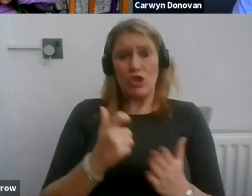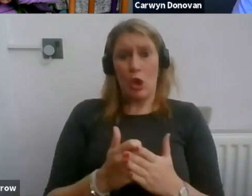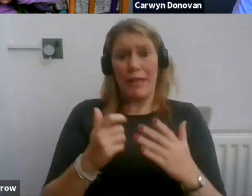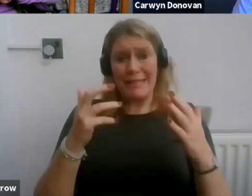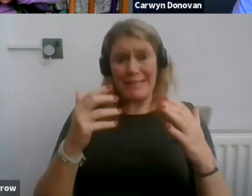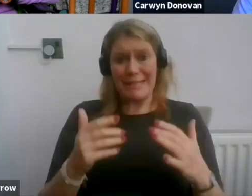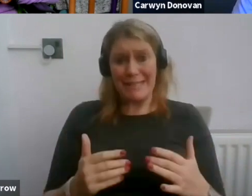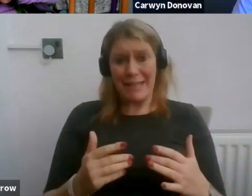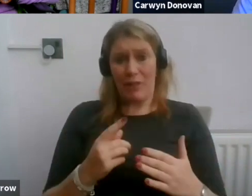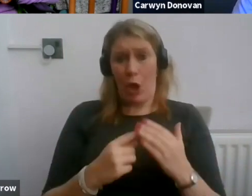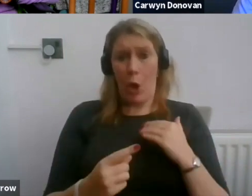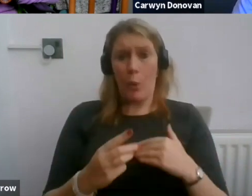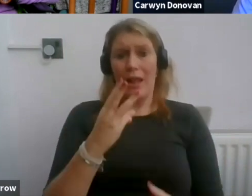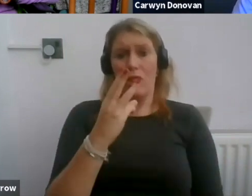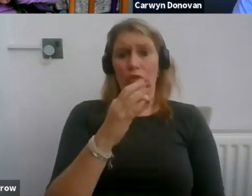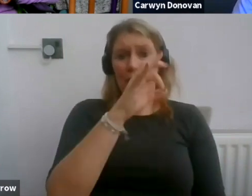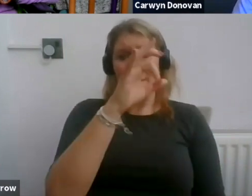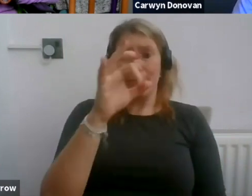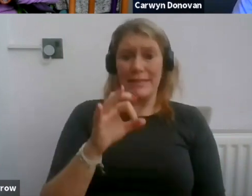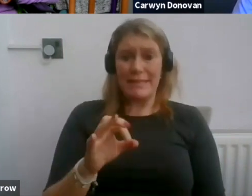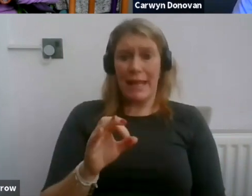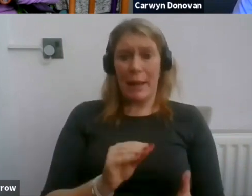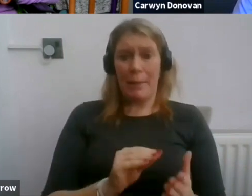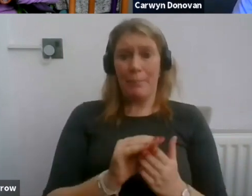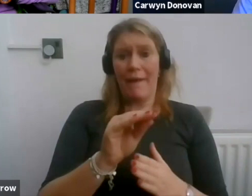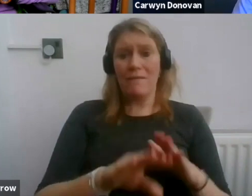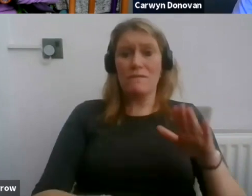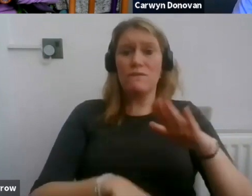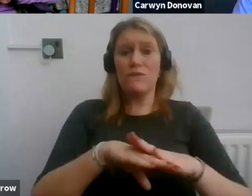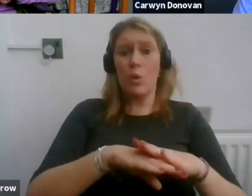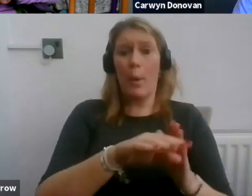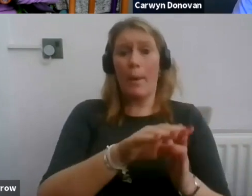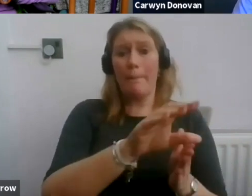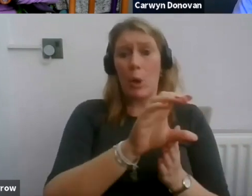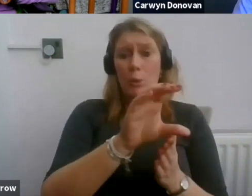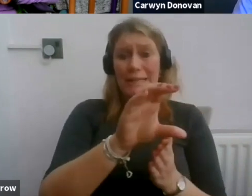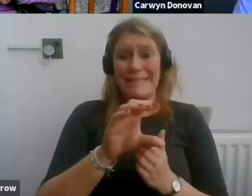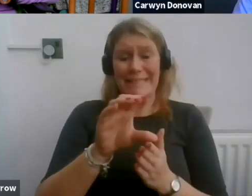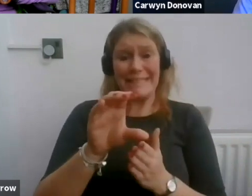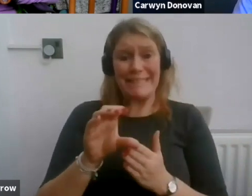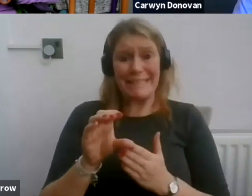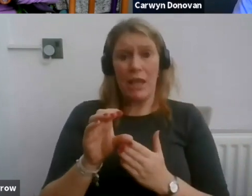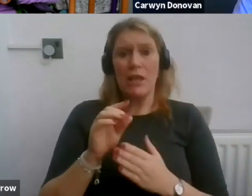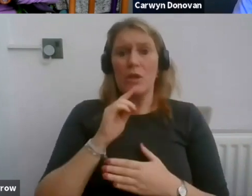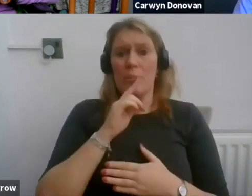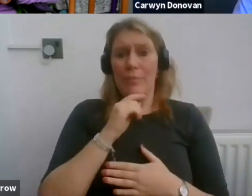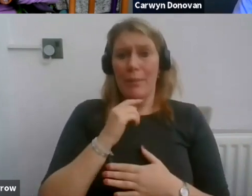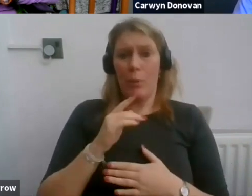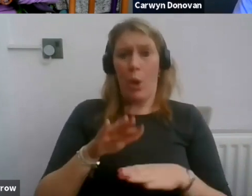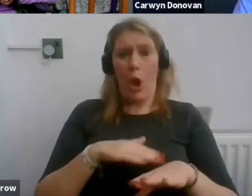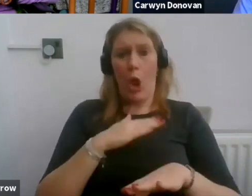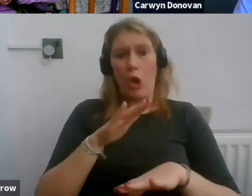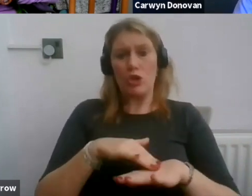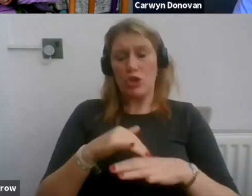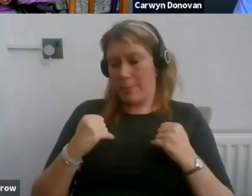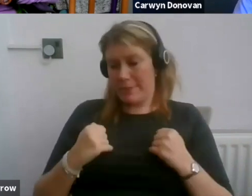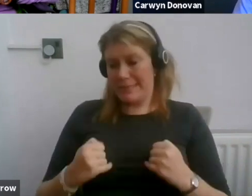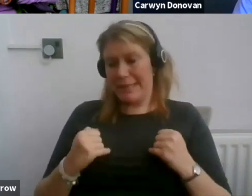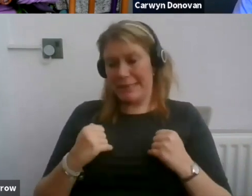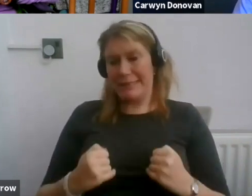employers do pay full bonuses to those who are on long-term sickness absence in Britain.